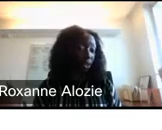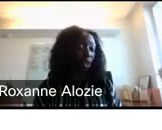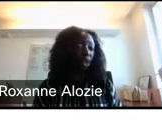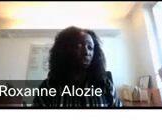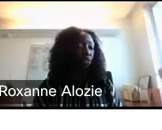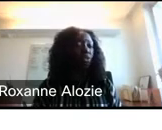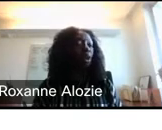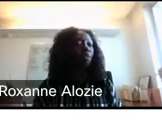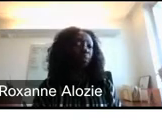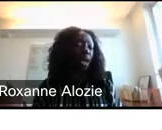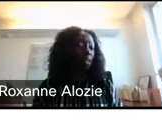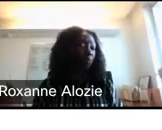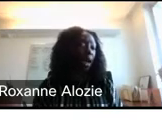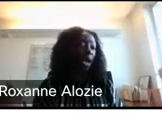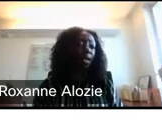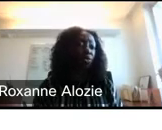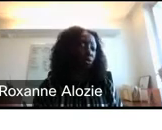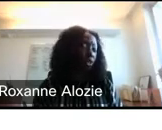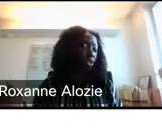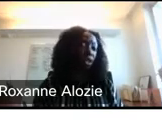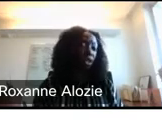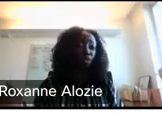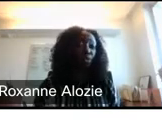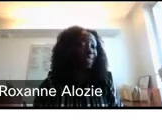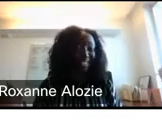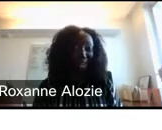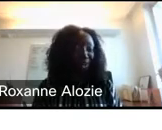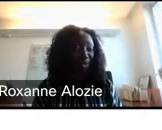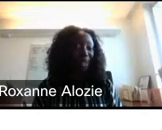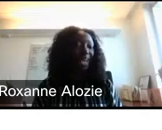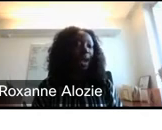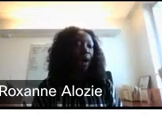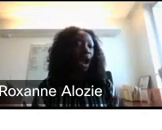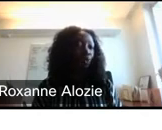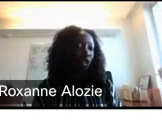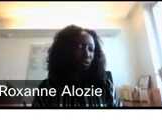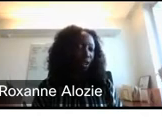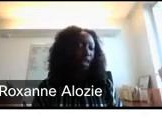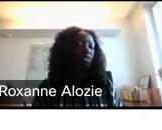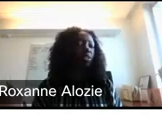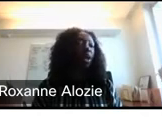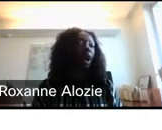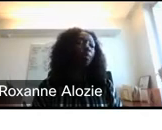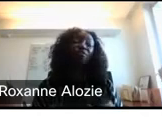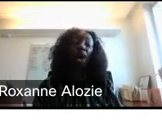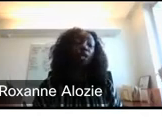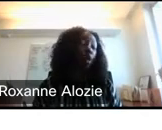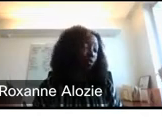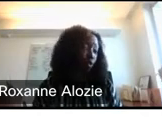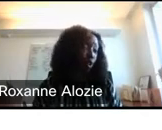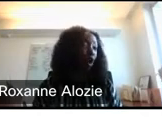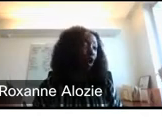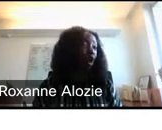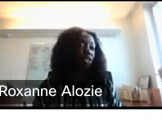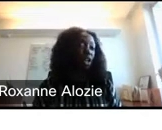executed. And so we start the process by sourcing, doing things like we're doing now, outreach events, follow